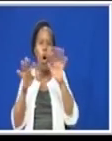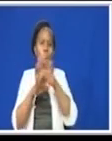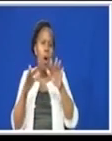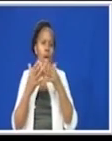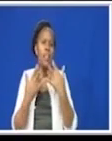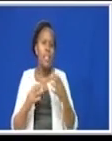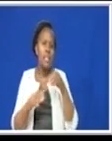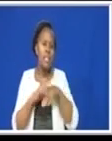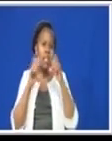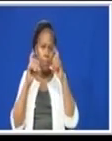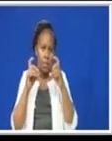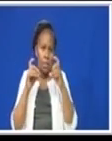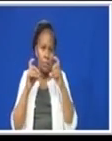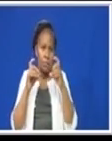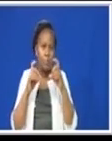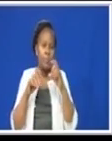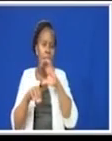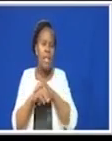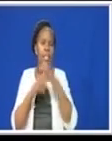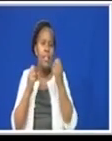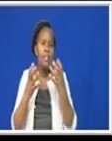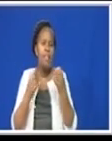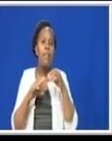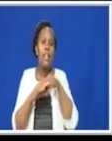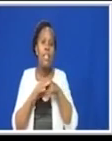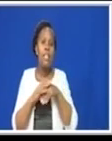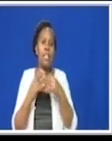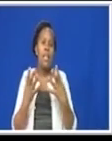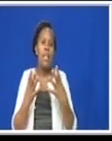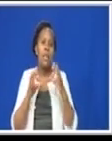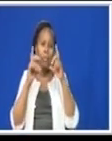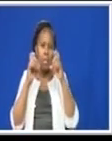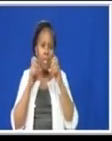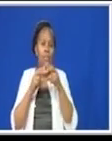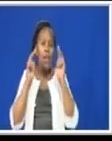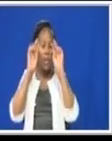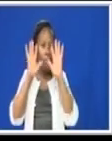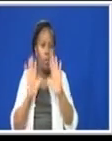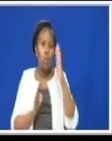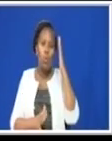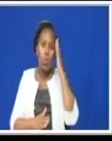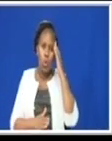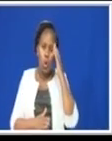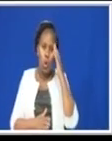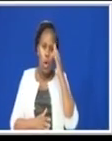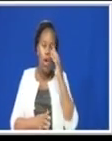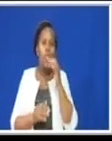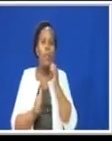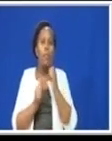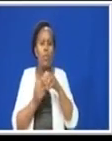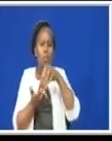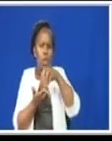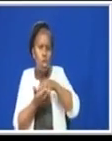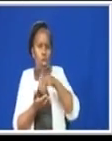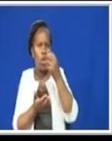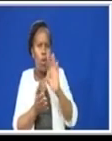general area, capturing several different items? Again, we are saying, it is important for us to know the possible position of